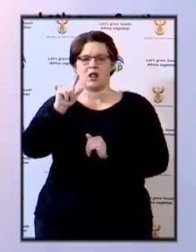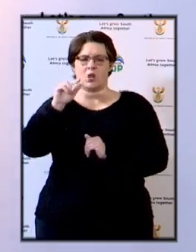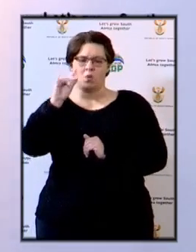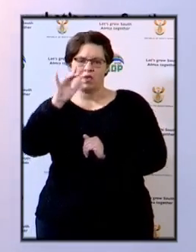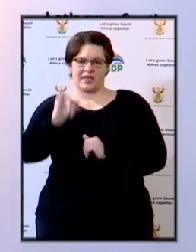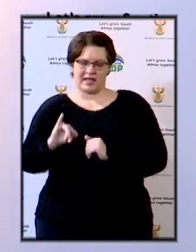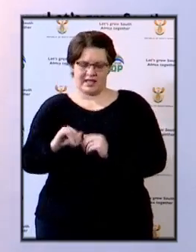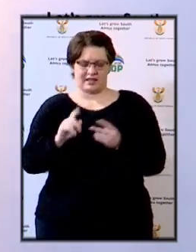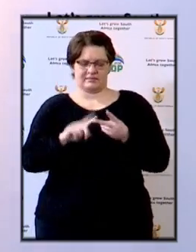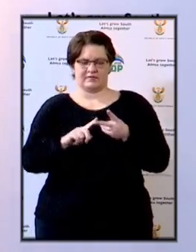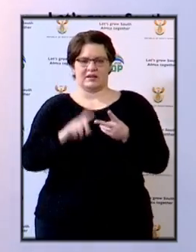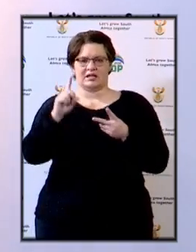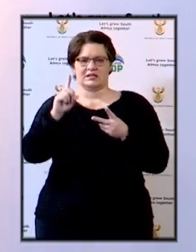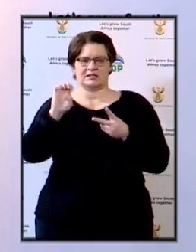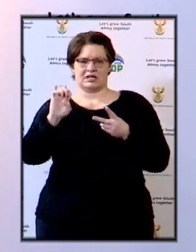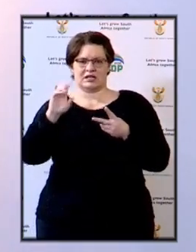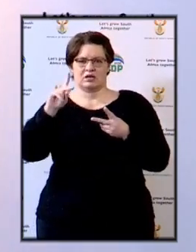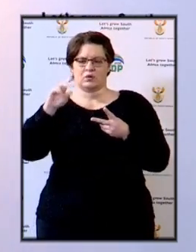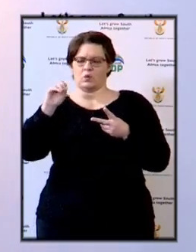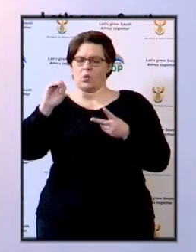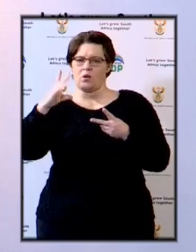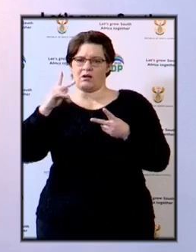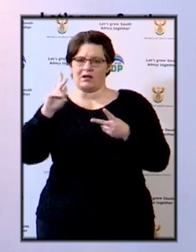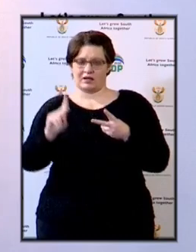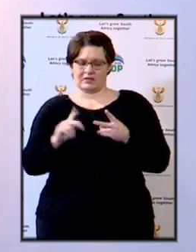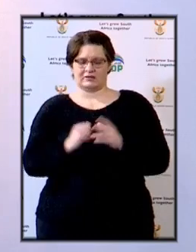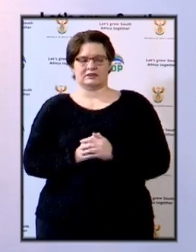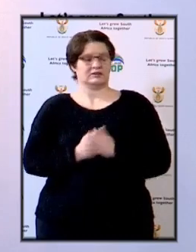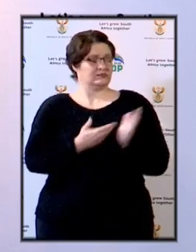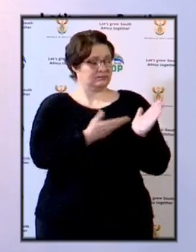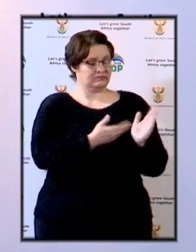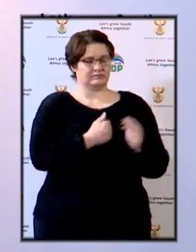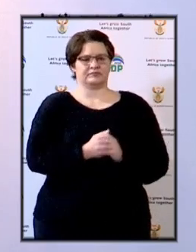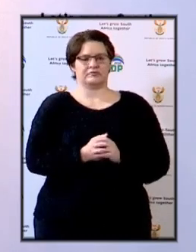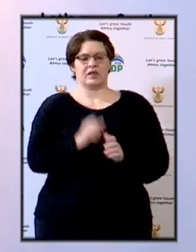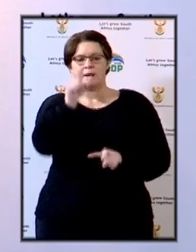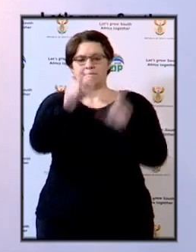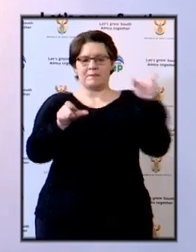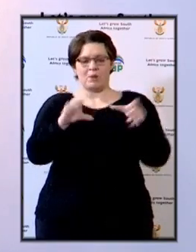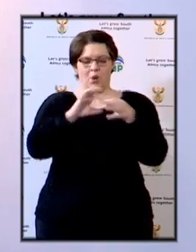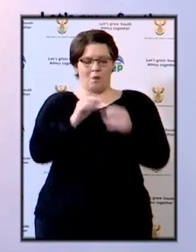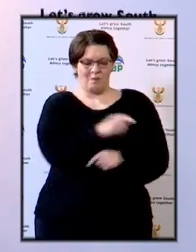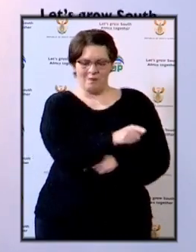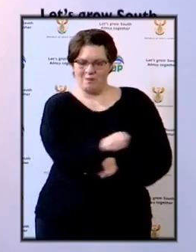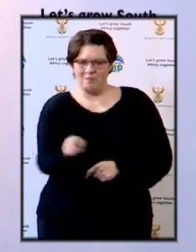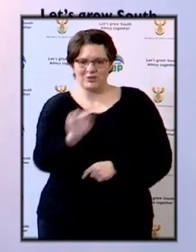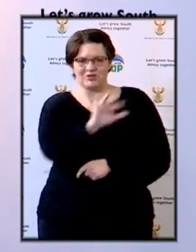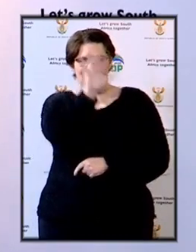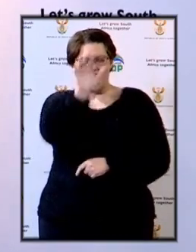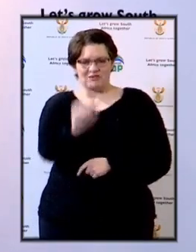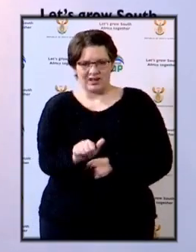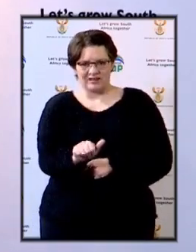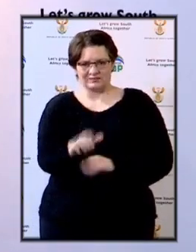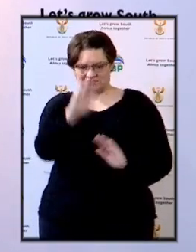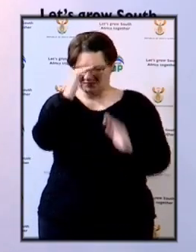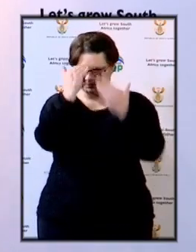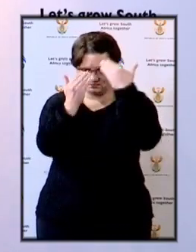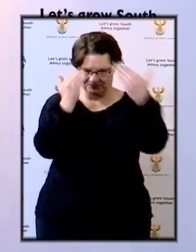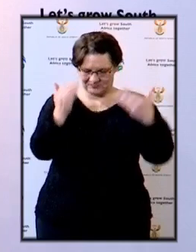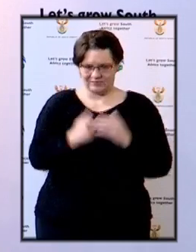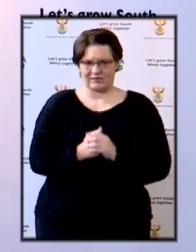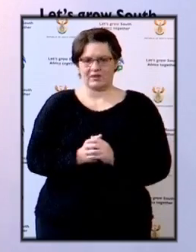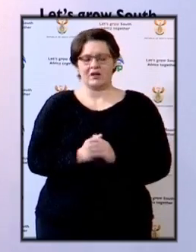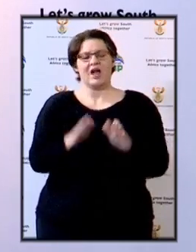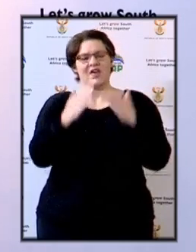fellow South Africans, good afternoon to all of you. Thank you for honoring this invitation to